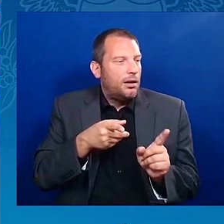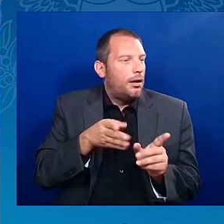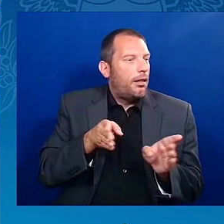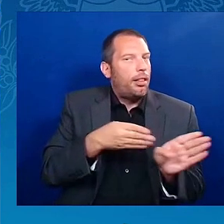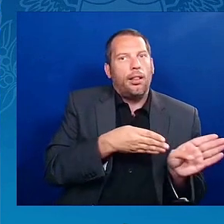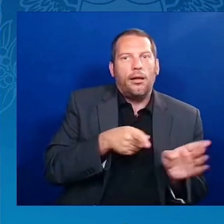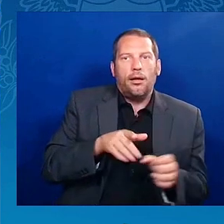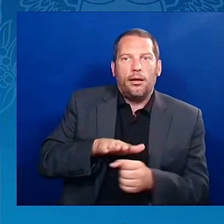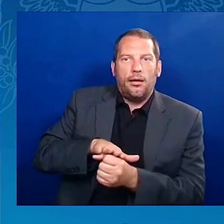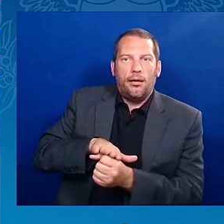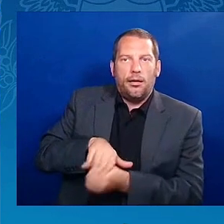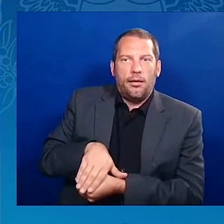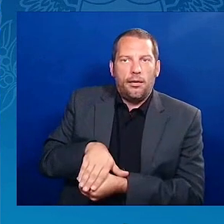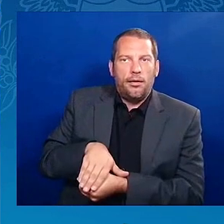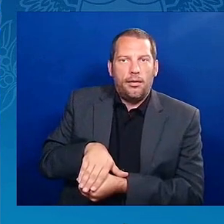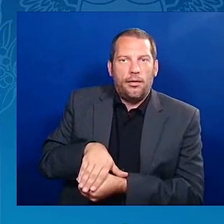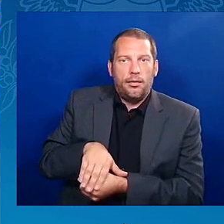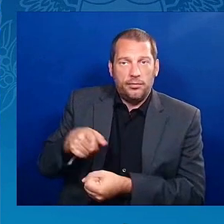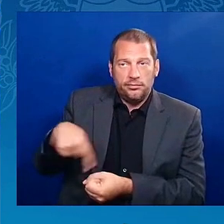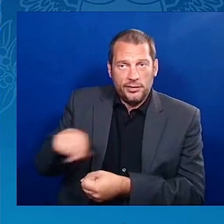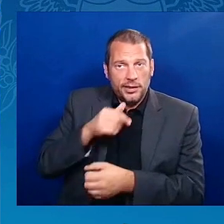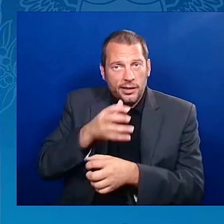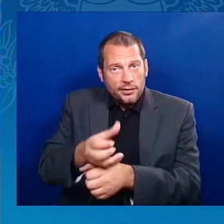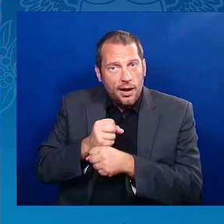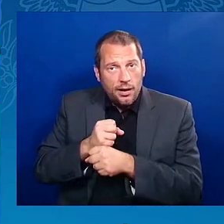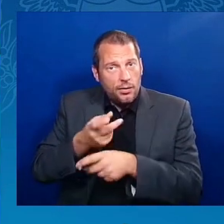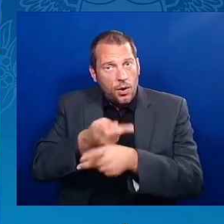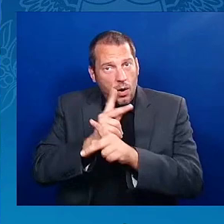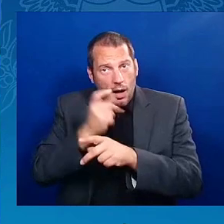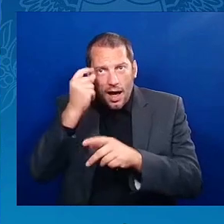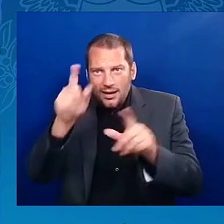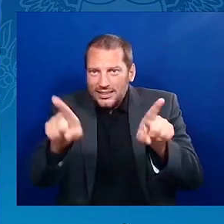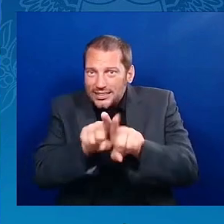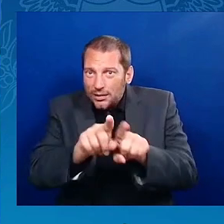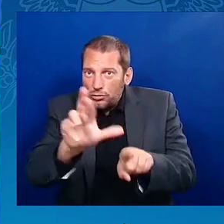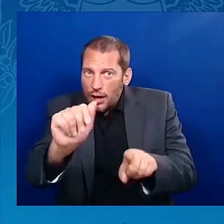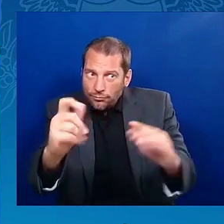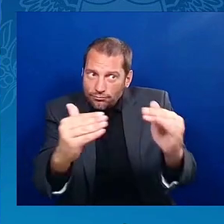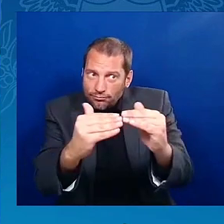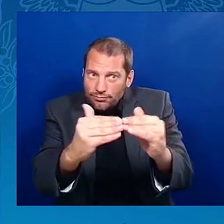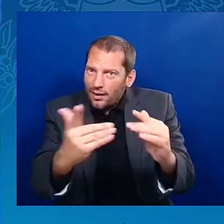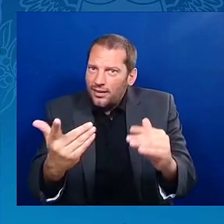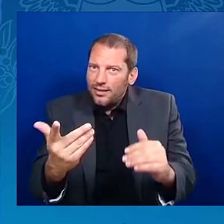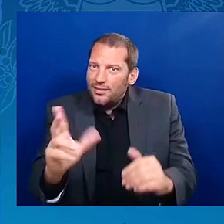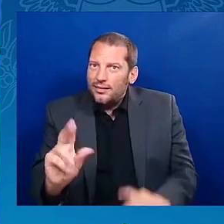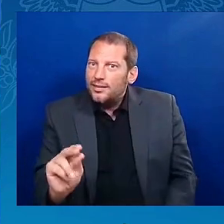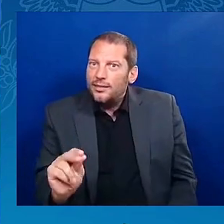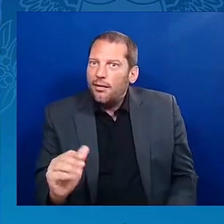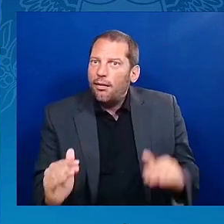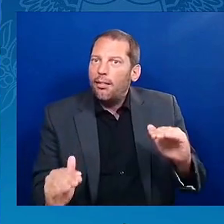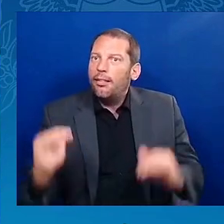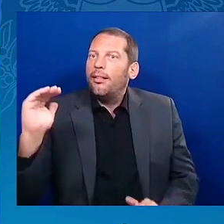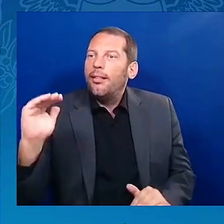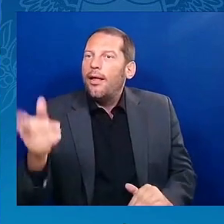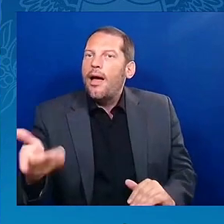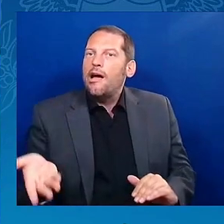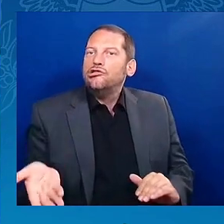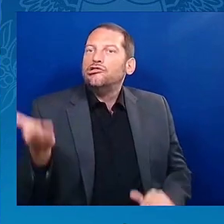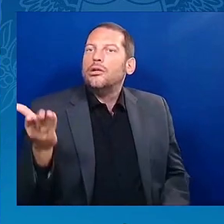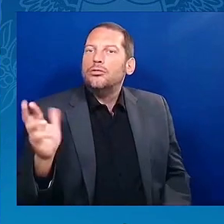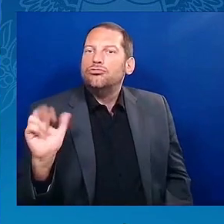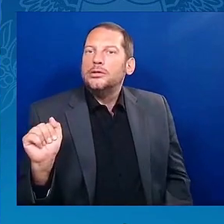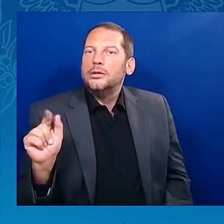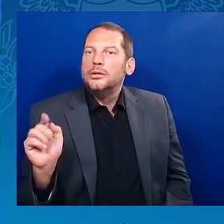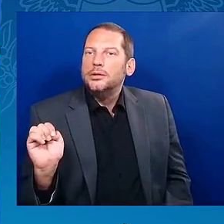you saw public policy that was about a boost, right, we had disparities before that happened. And then you see the